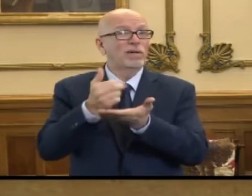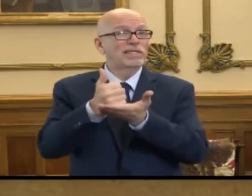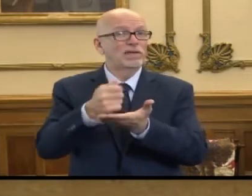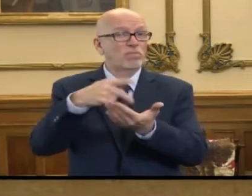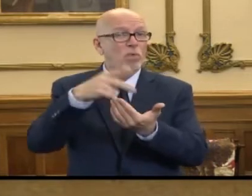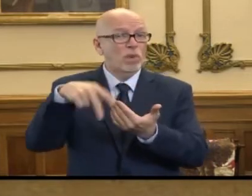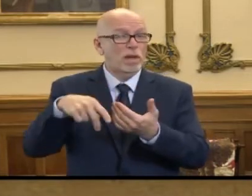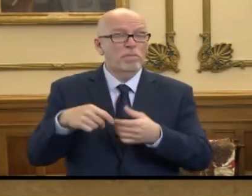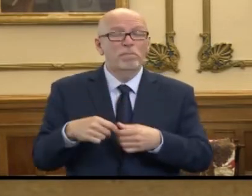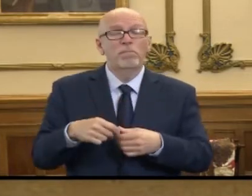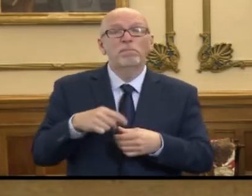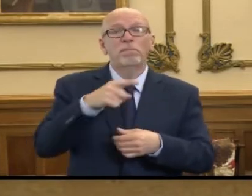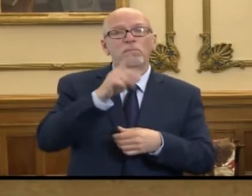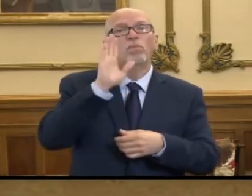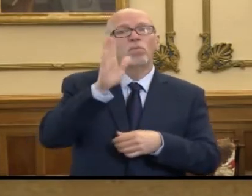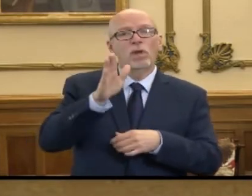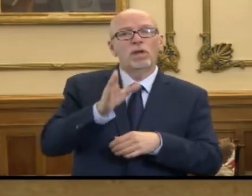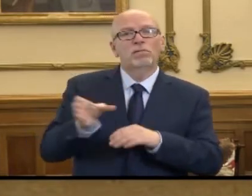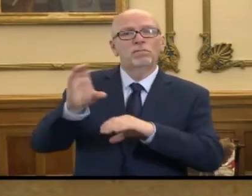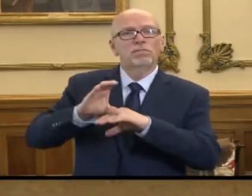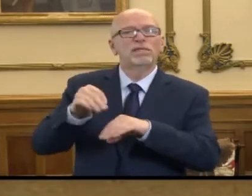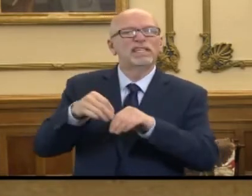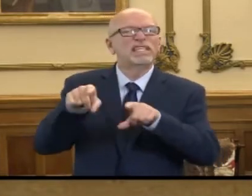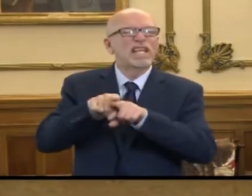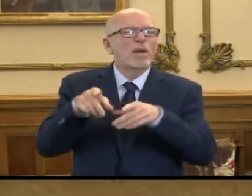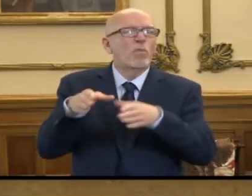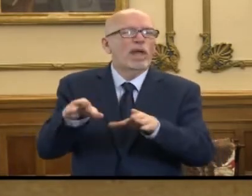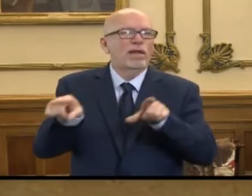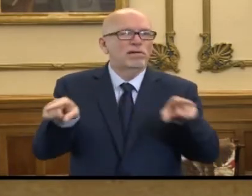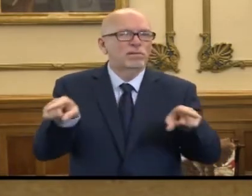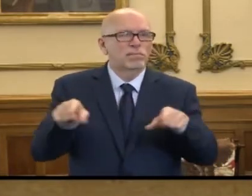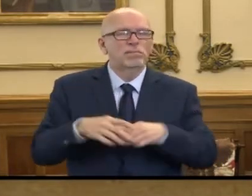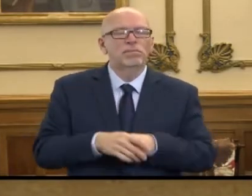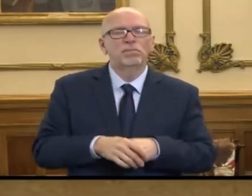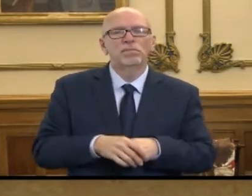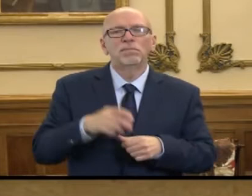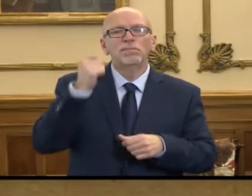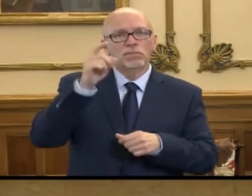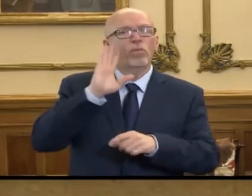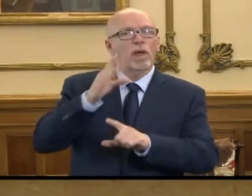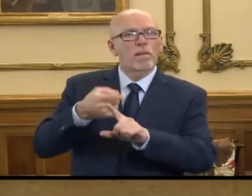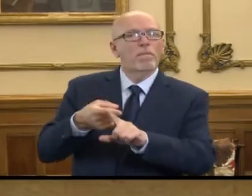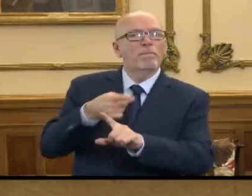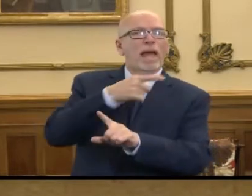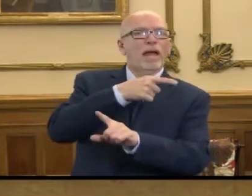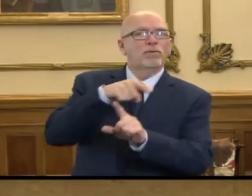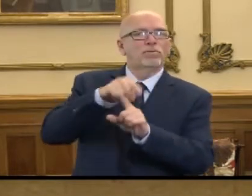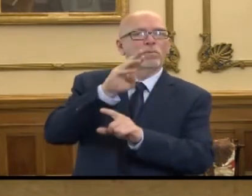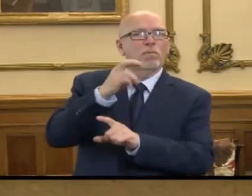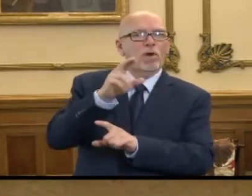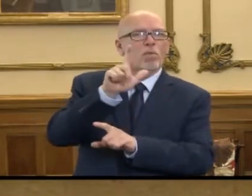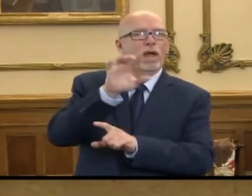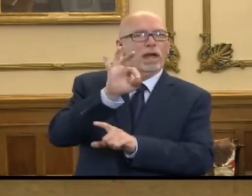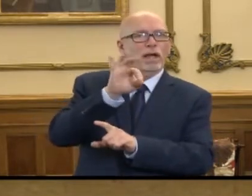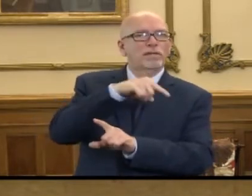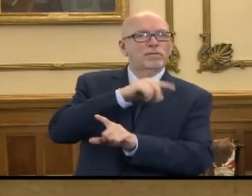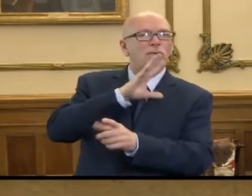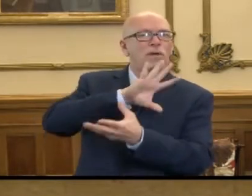Program will be provided to you in the same manner as well. It will be retroactive to March 29th.